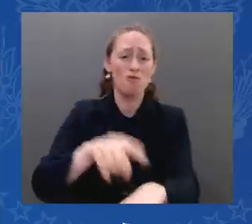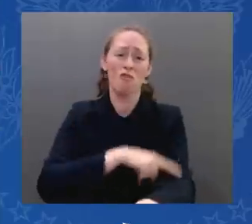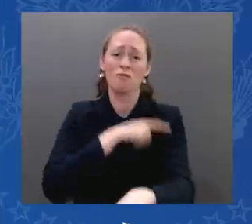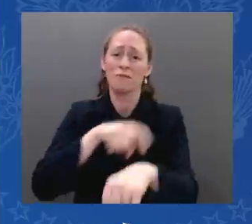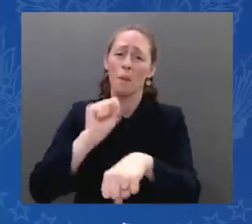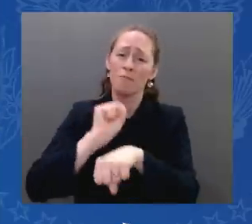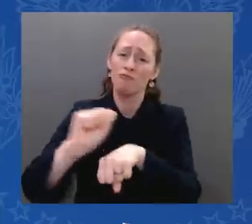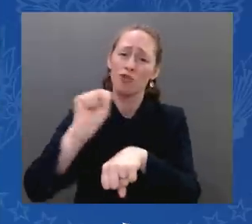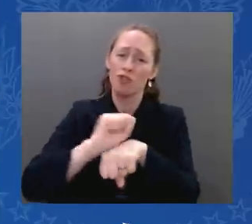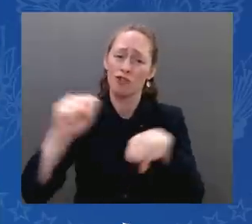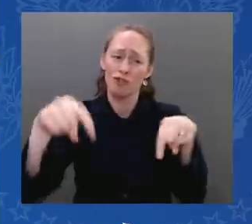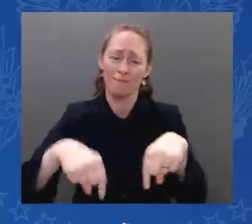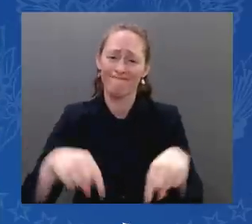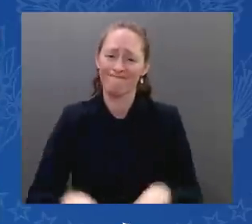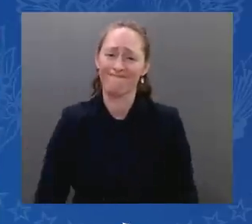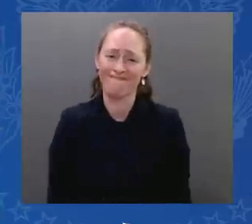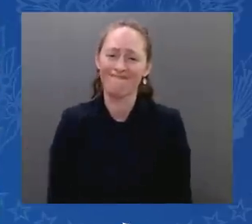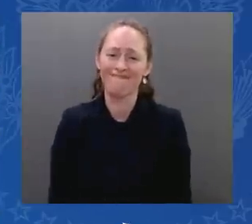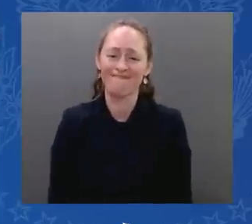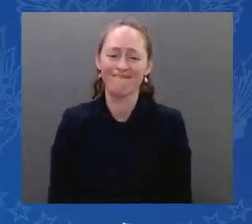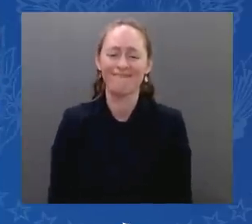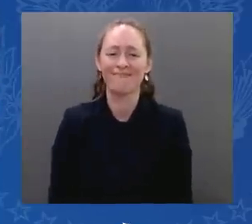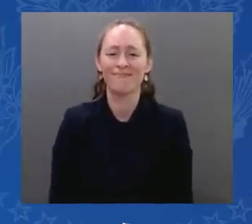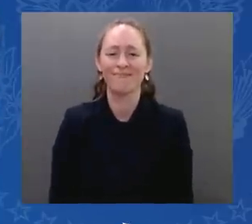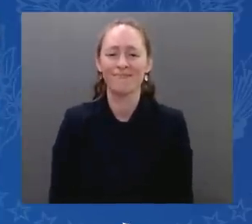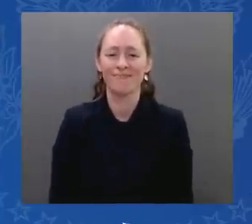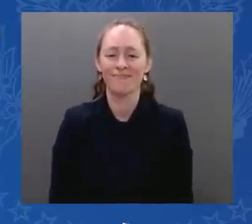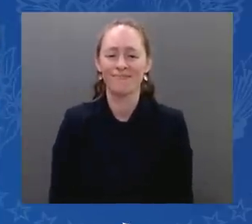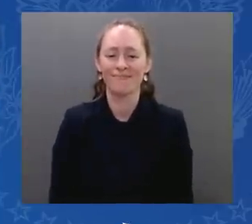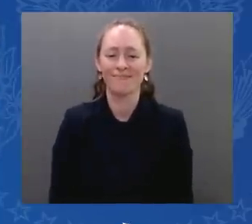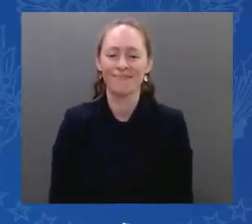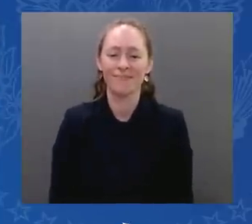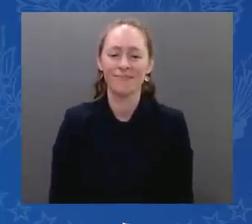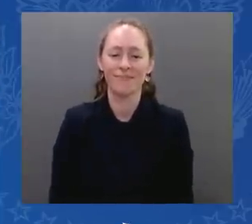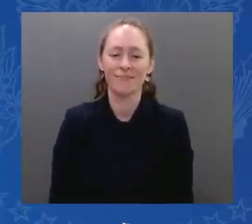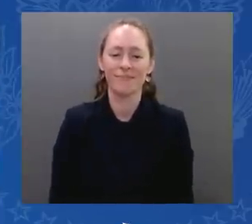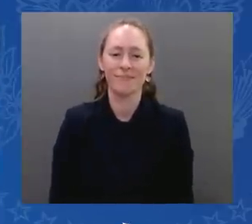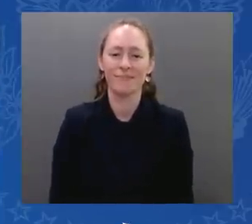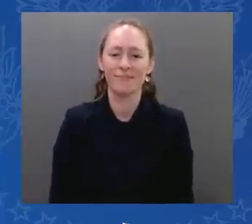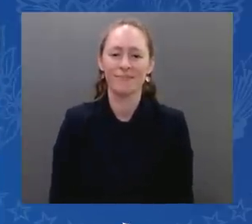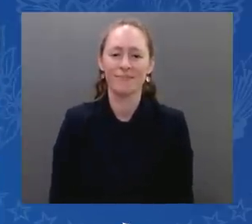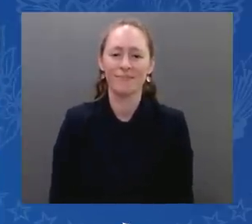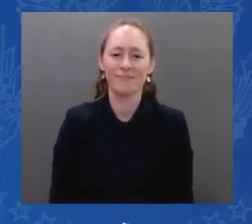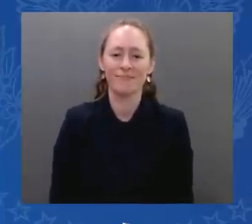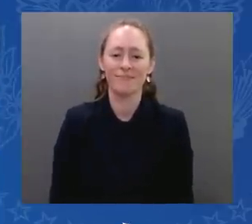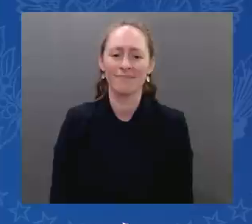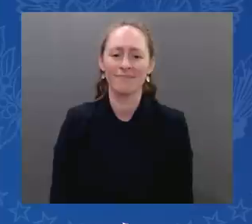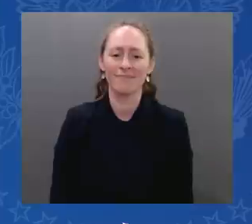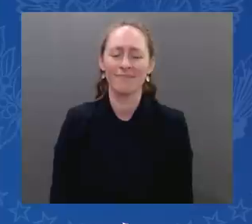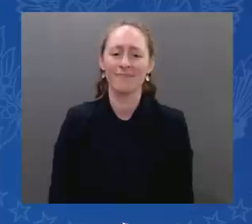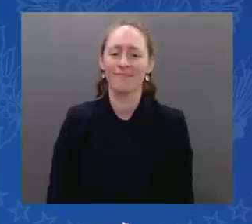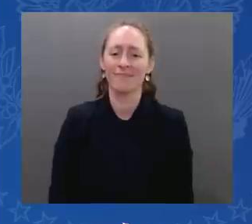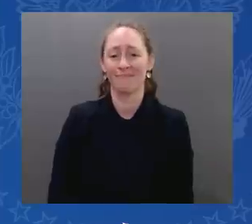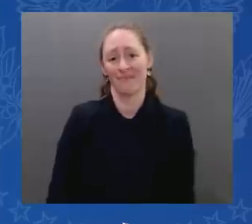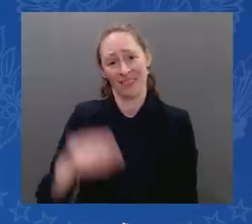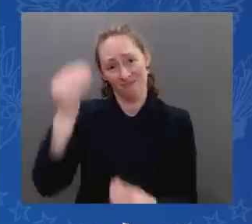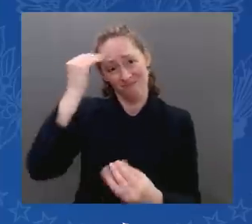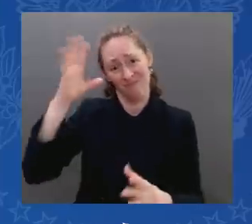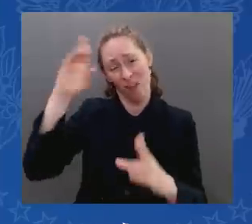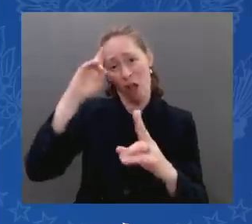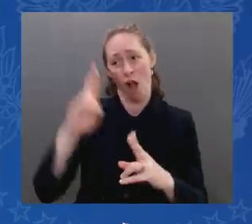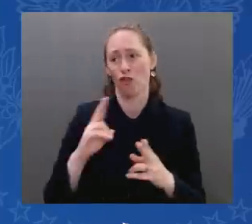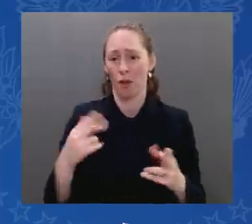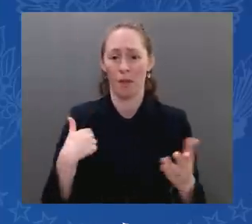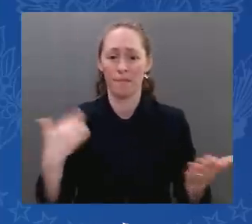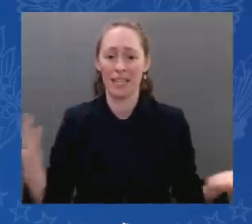I'm honored to be back here in the capital of Israel. As I said yesterday, I've met with every prime minister